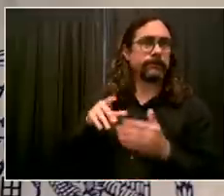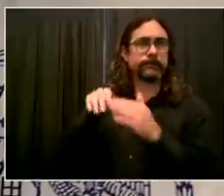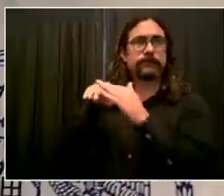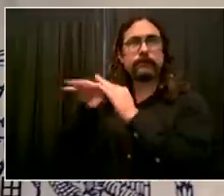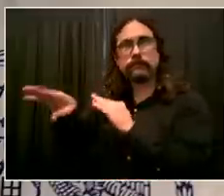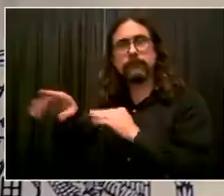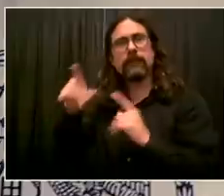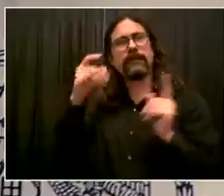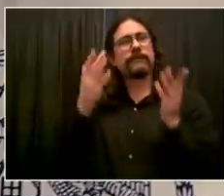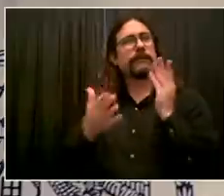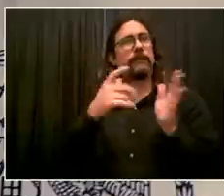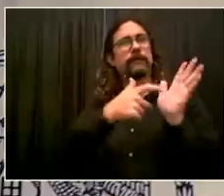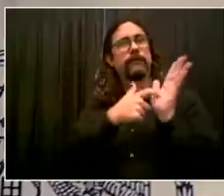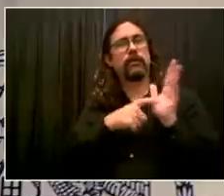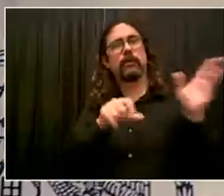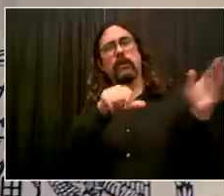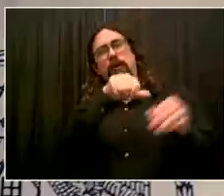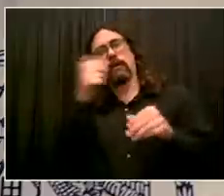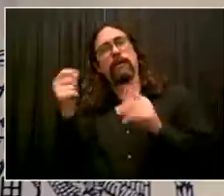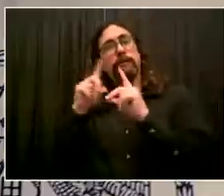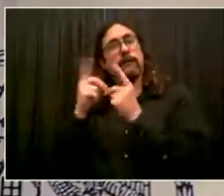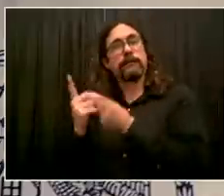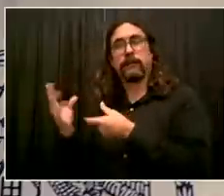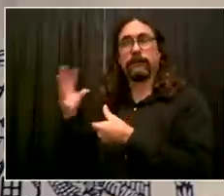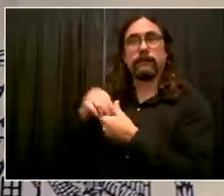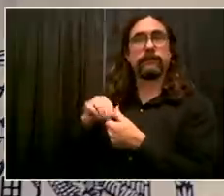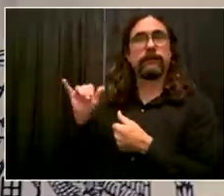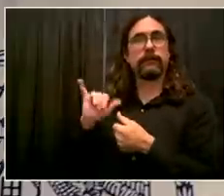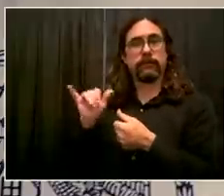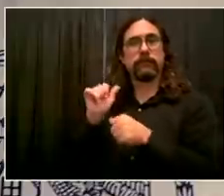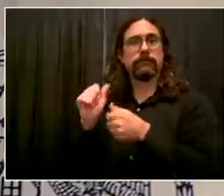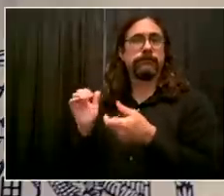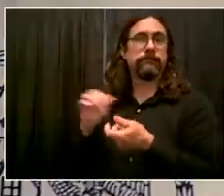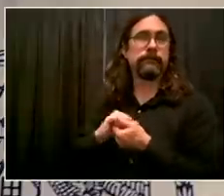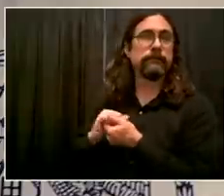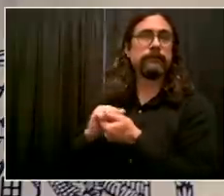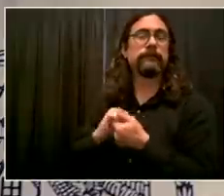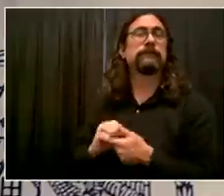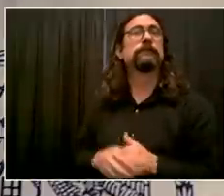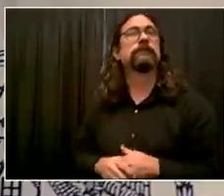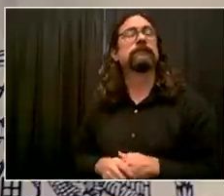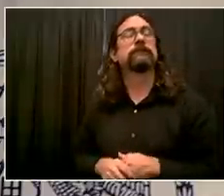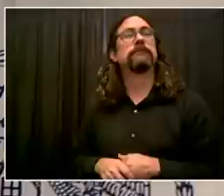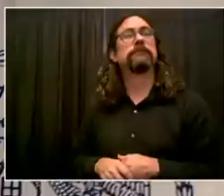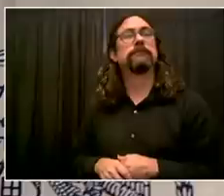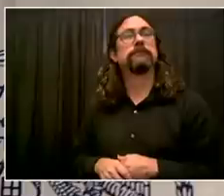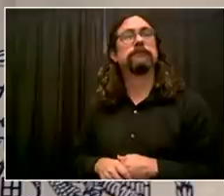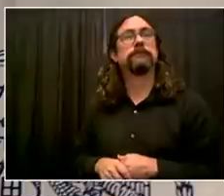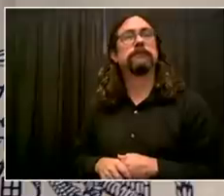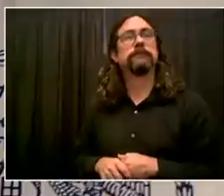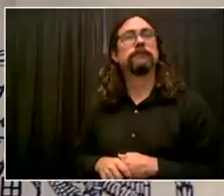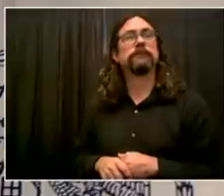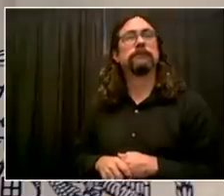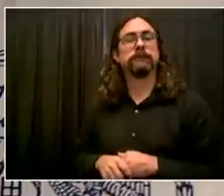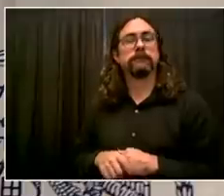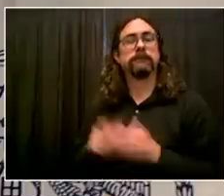if they can't get in the building, they can't keep people safe. So thank you. And everyone, look, as we conclude today,